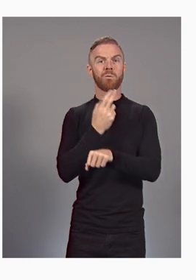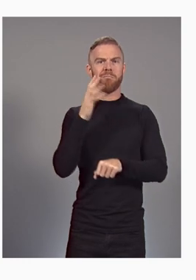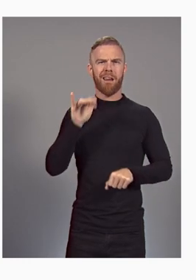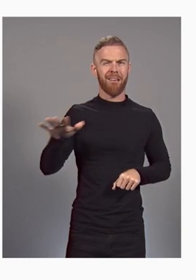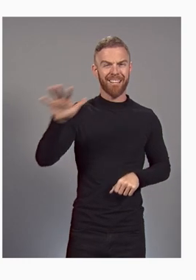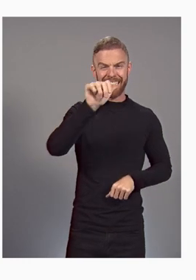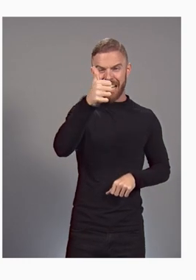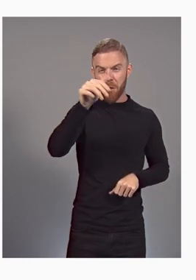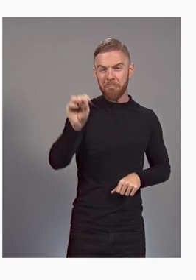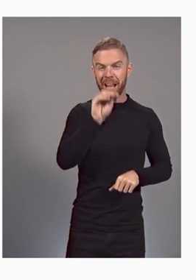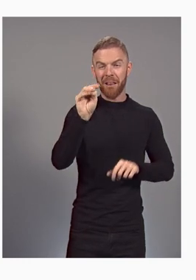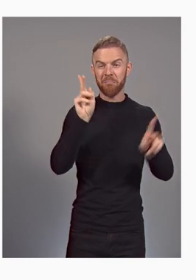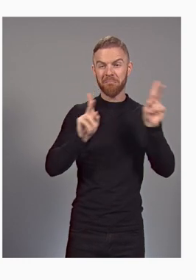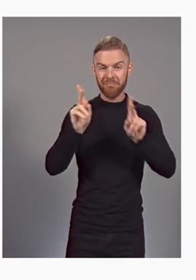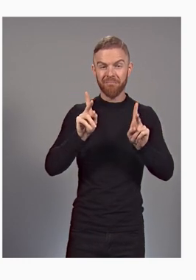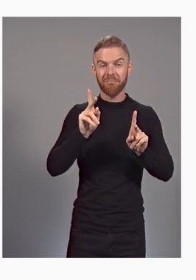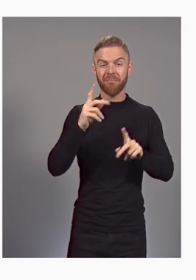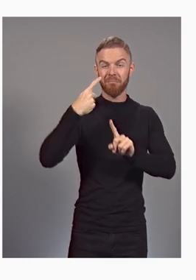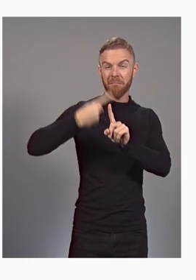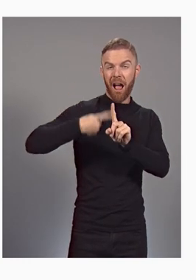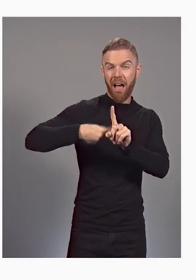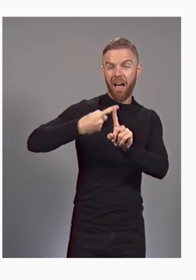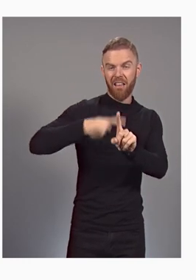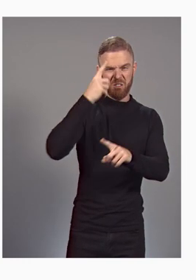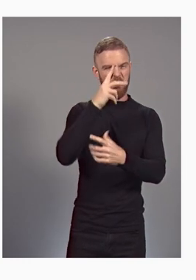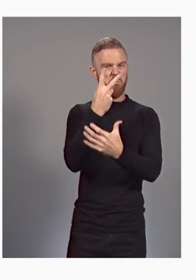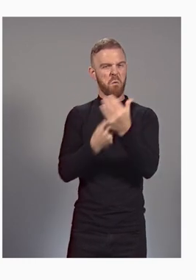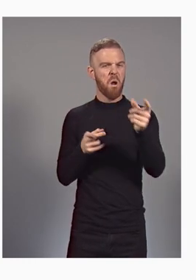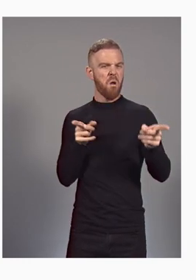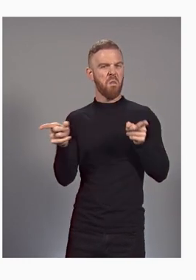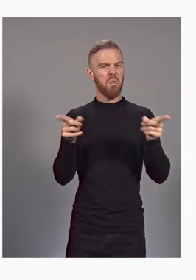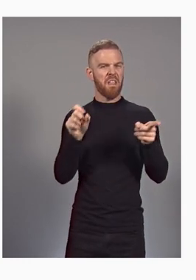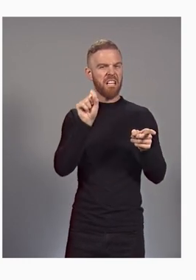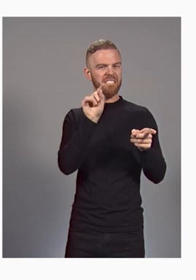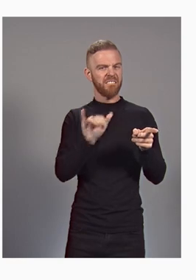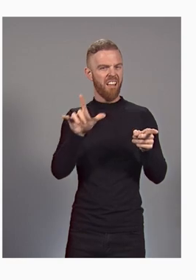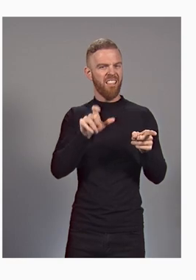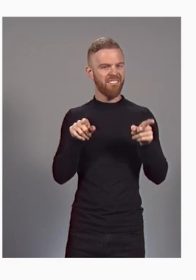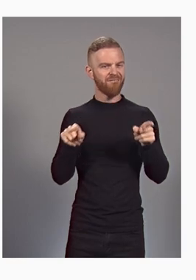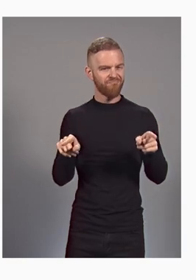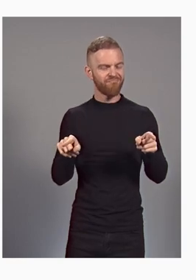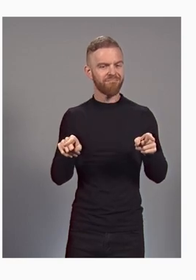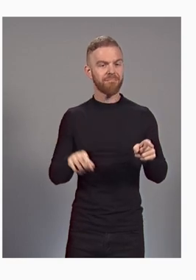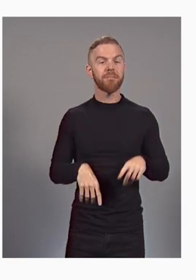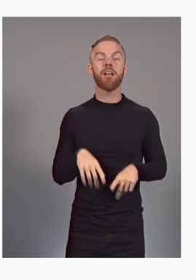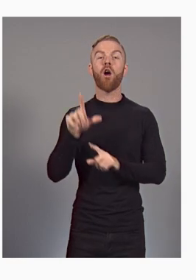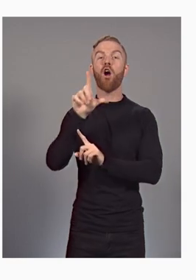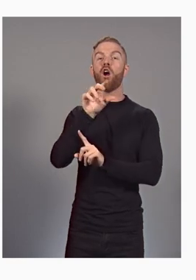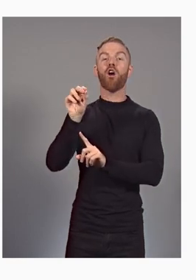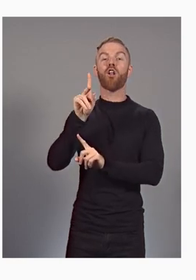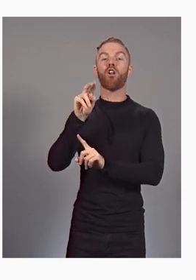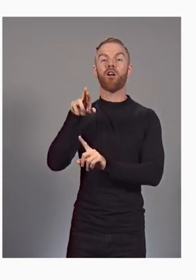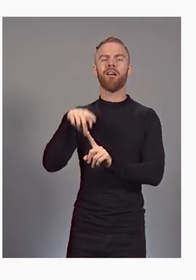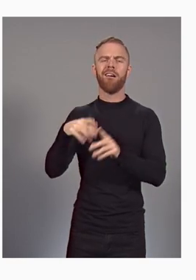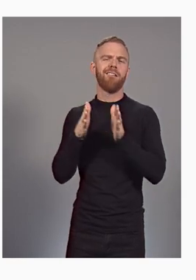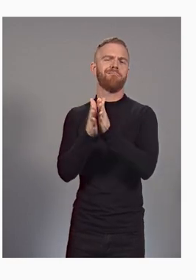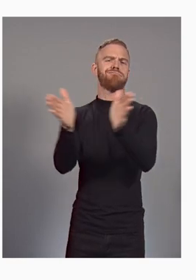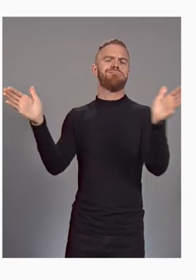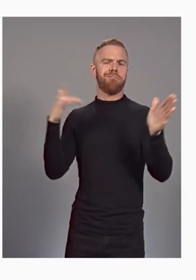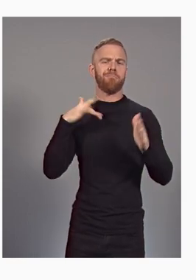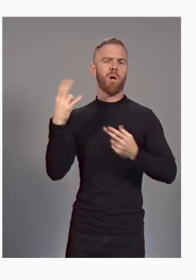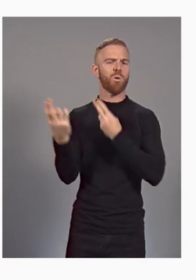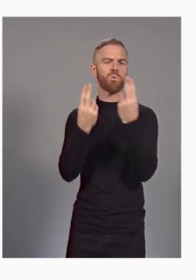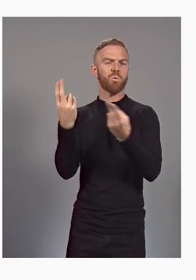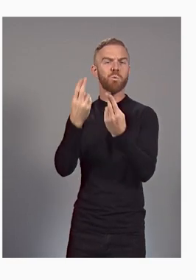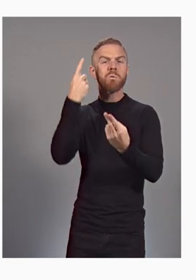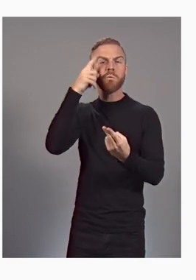million users each month for both these styles of analysis. Looker, which is widely used